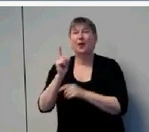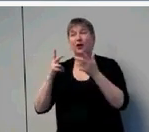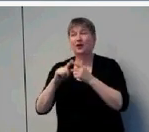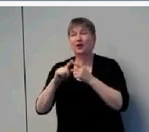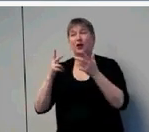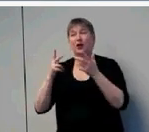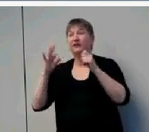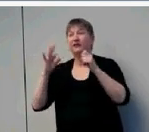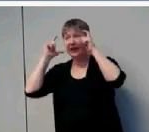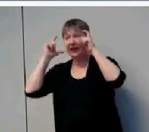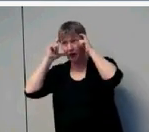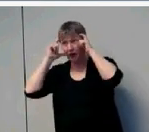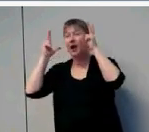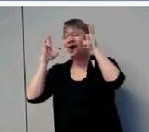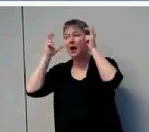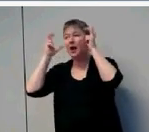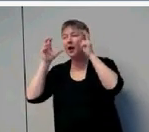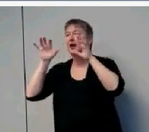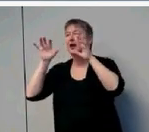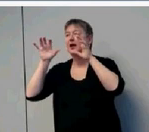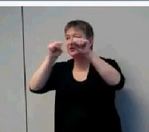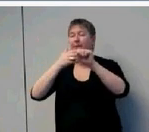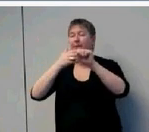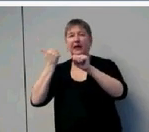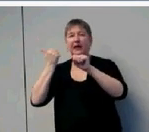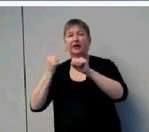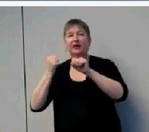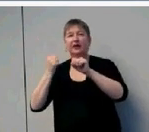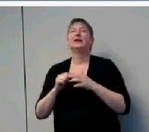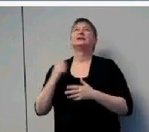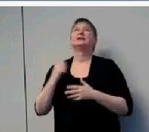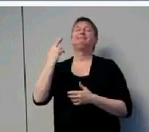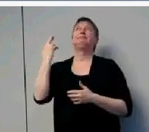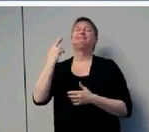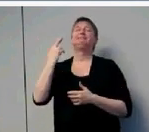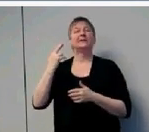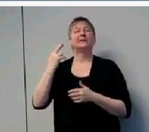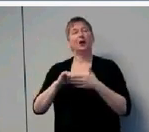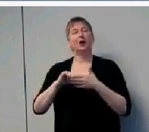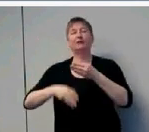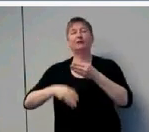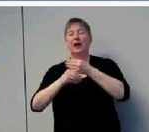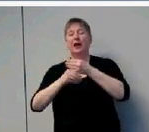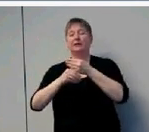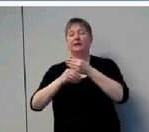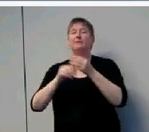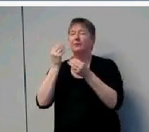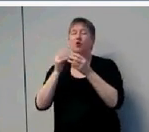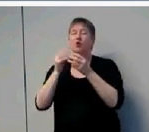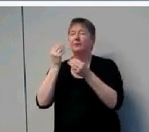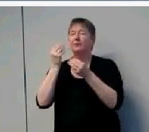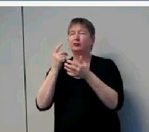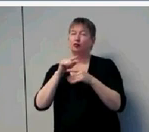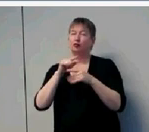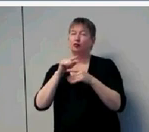they're performing with amplification. So this led us to suggest that there are at least three primary factors and